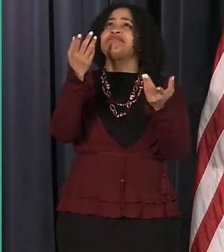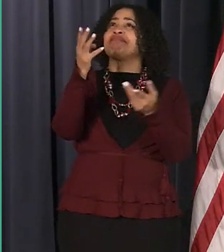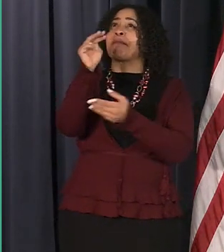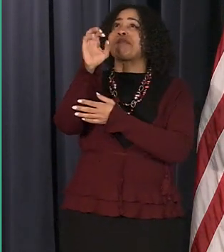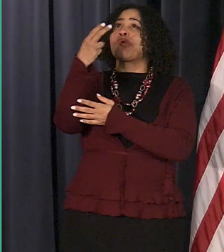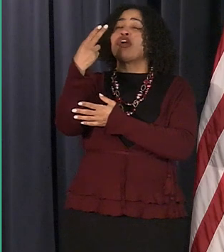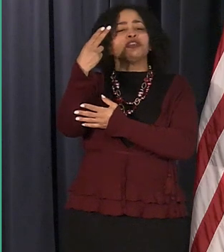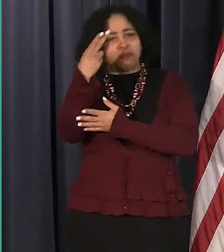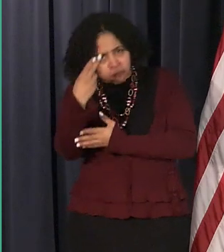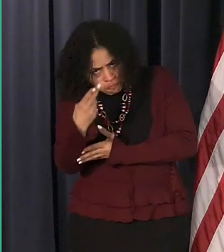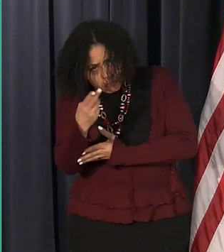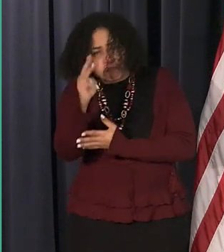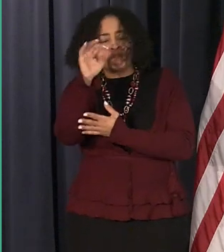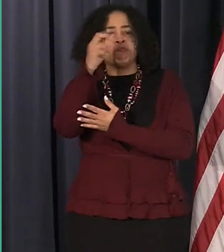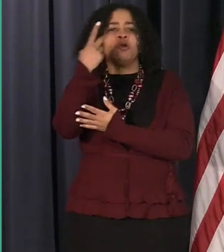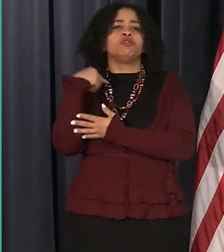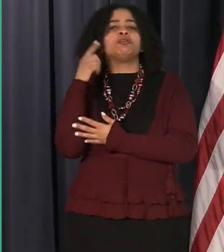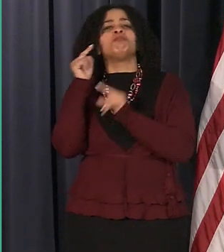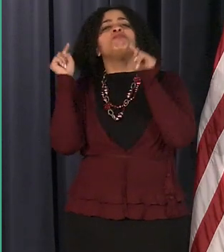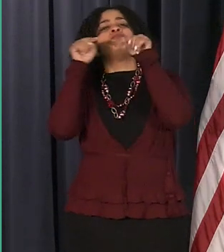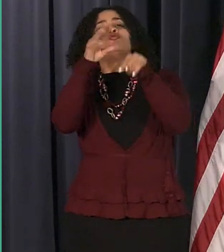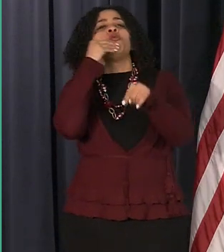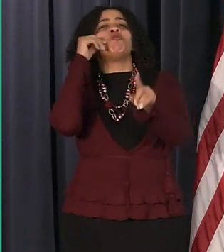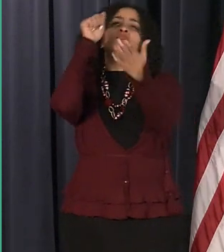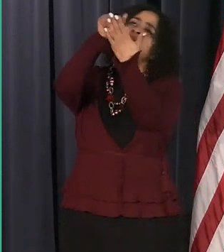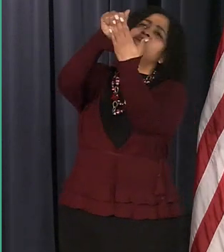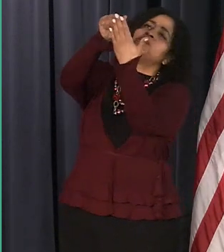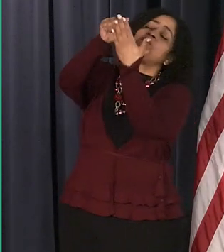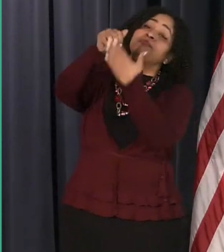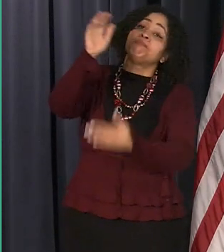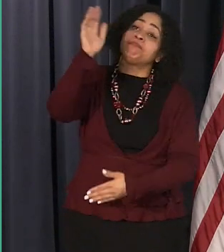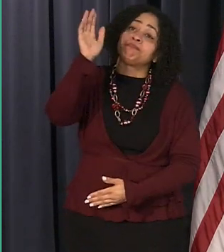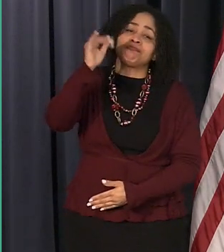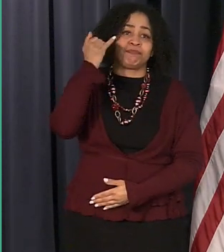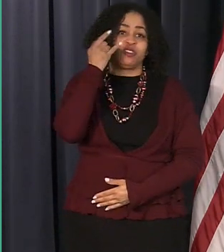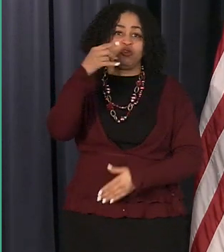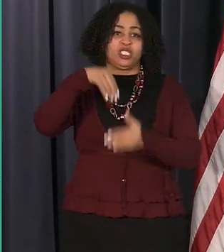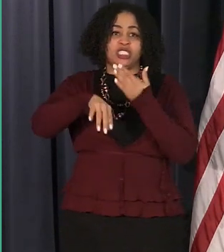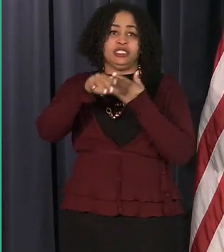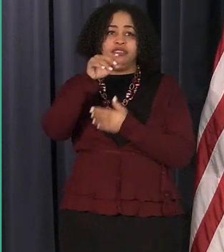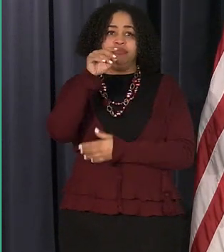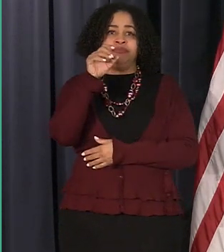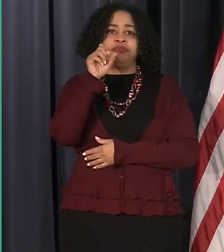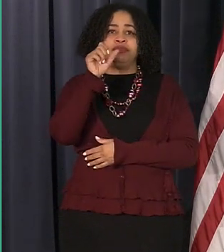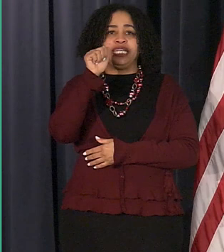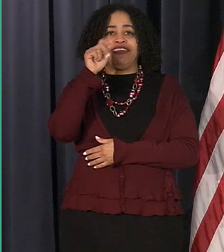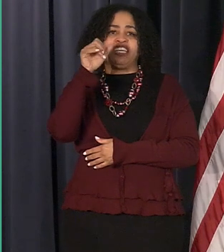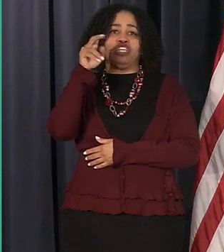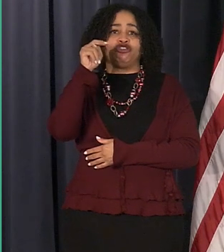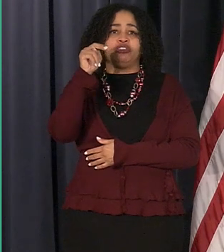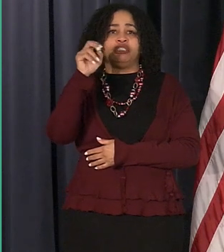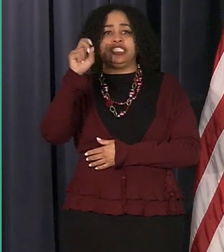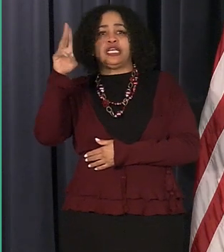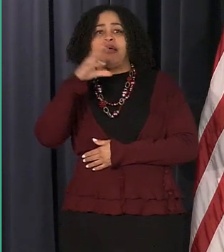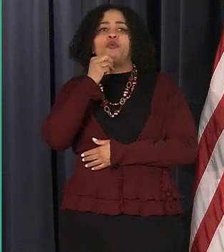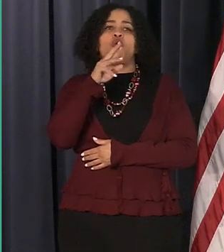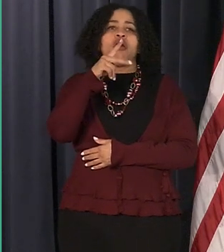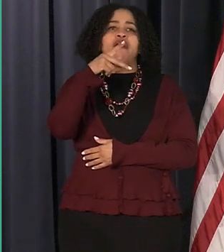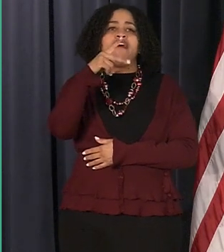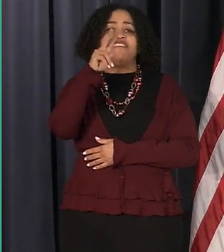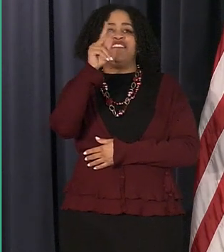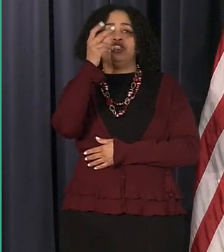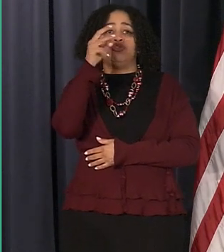so in march we're going to be out to your house if you're in aviation suburb victoria park and so the plan is going to be this